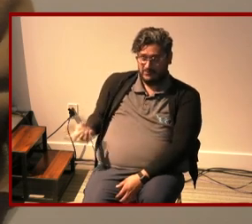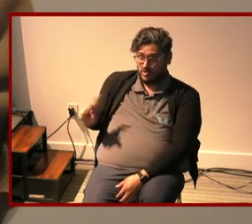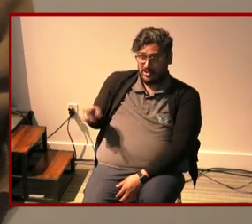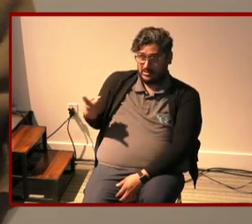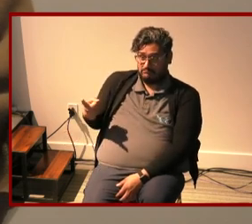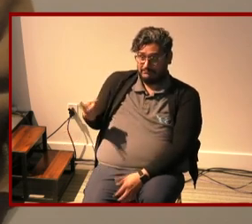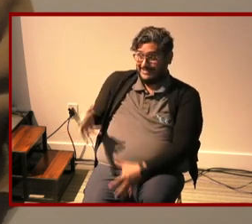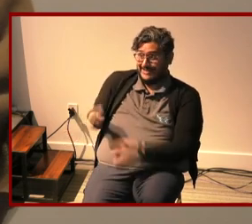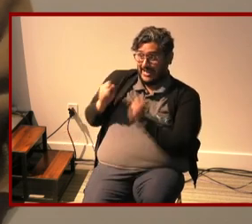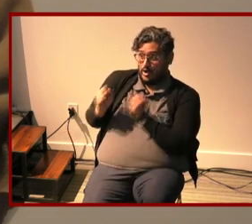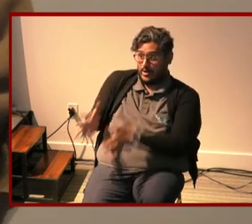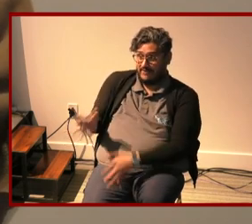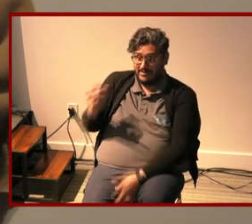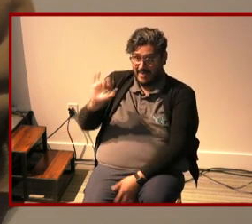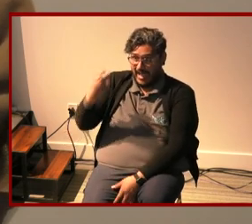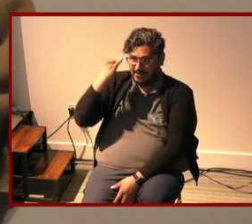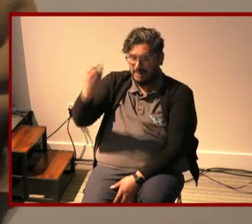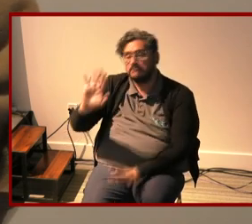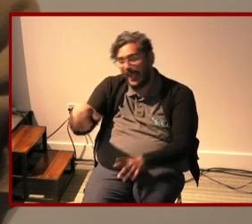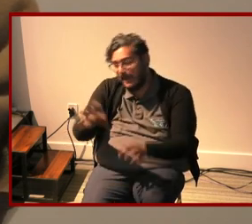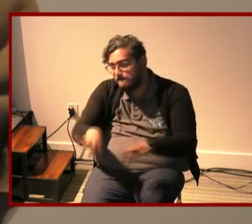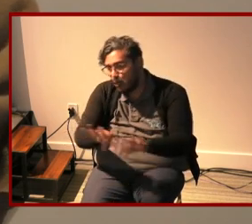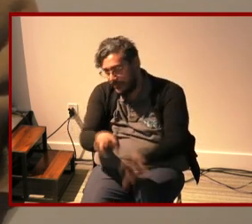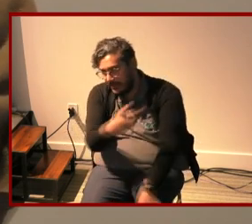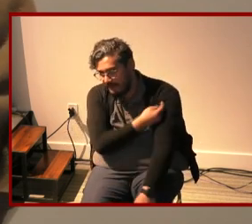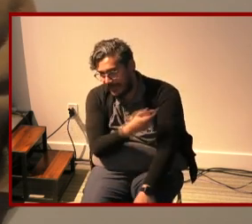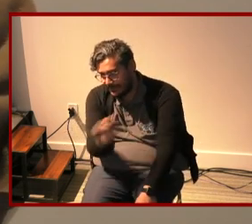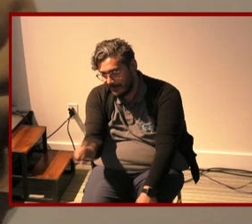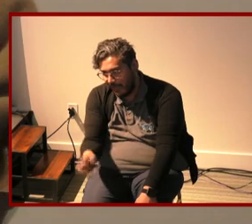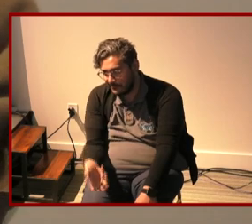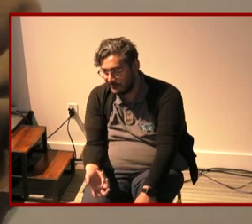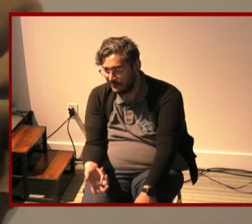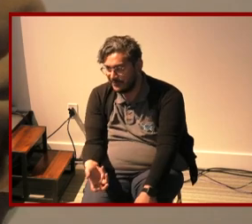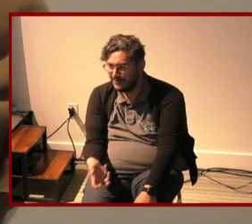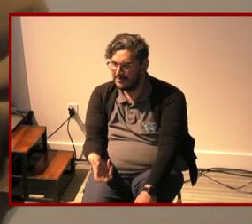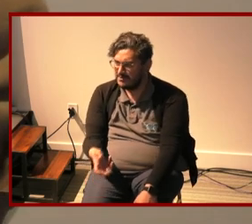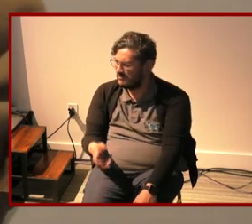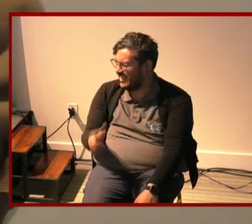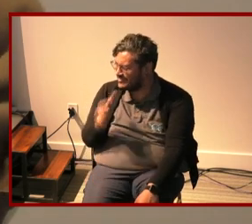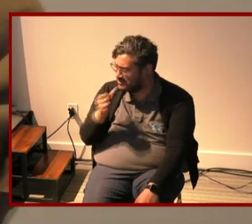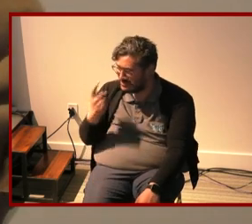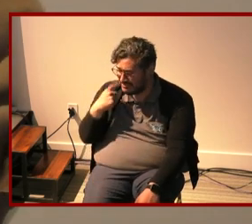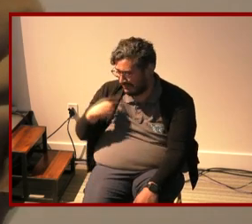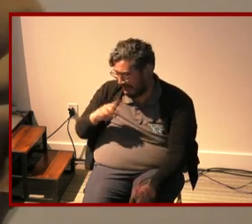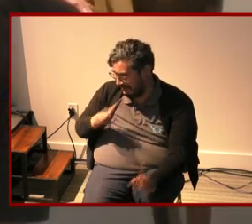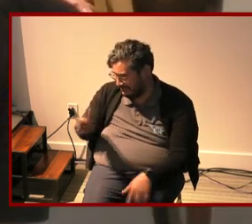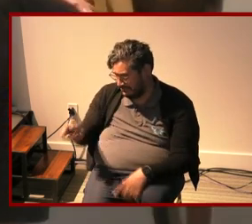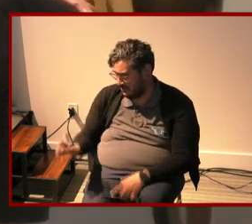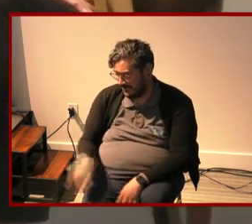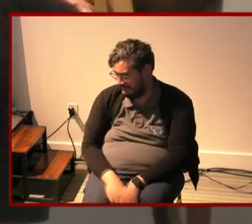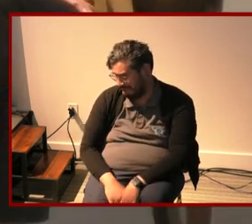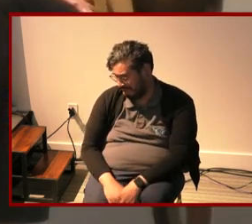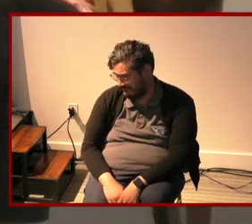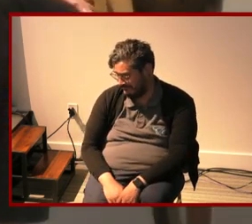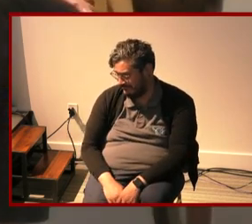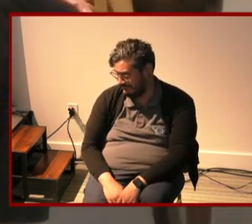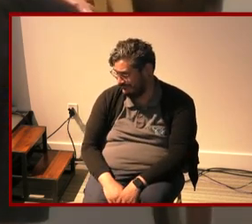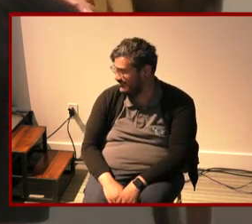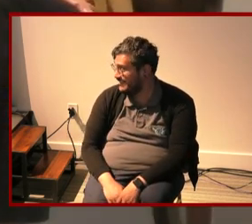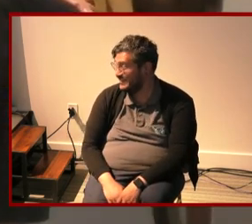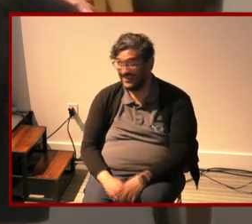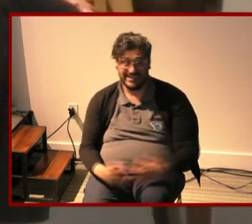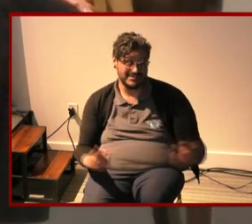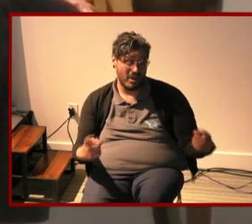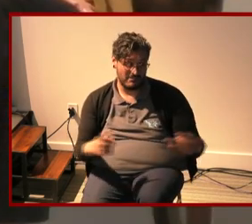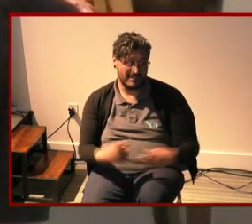idea but it was important to get vaccinated but i don't think that answers your question but but it's complicated